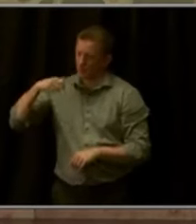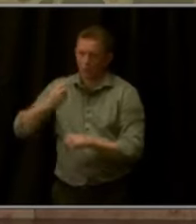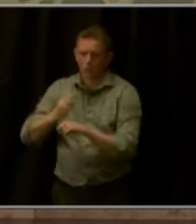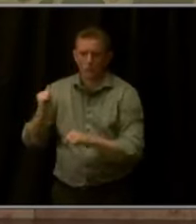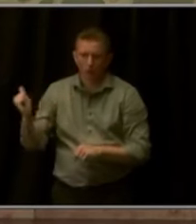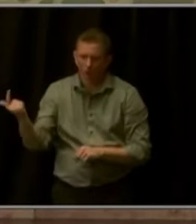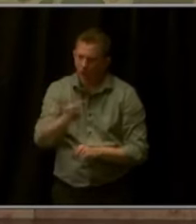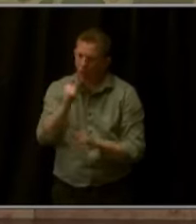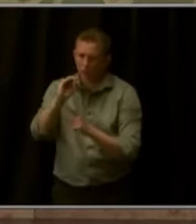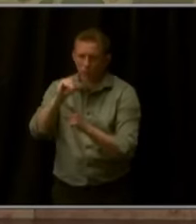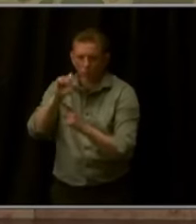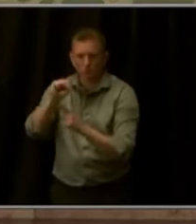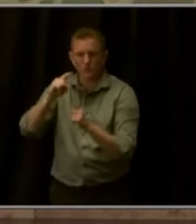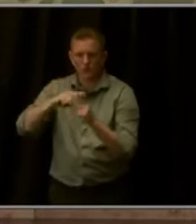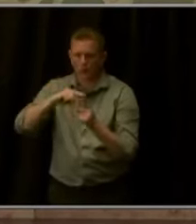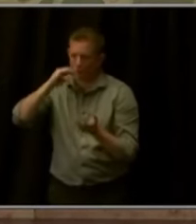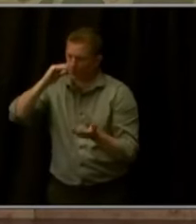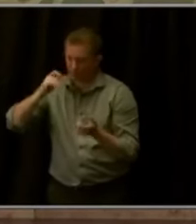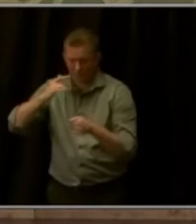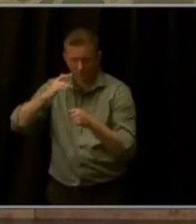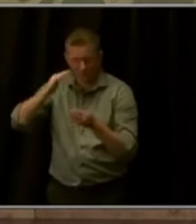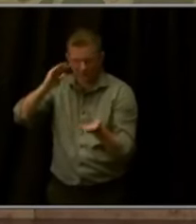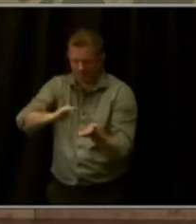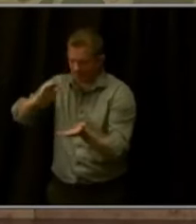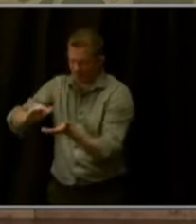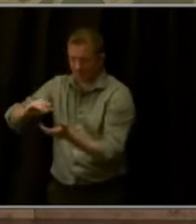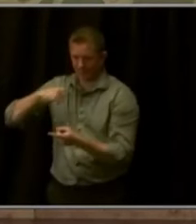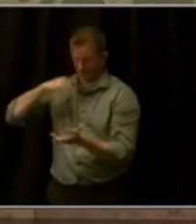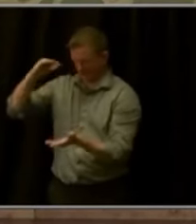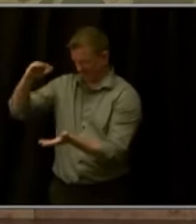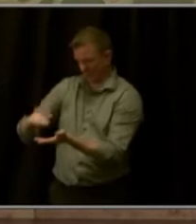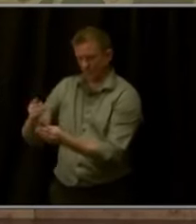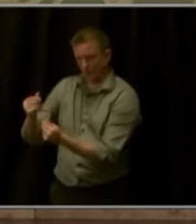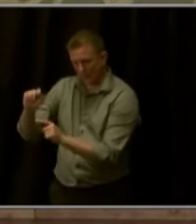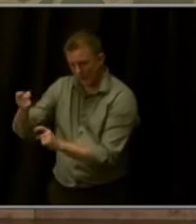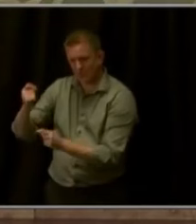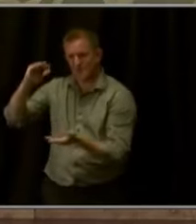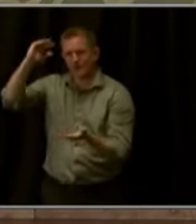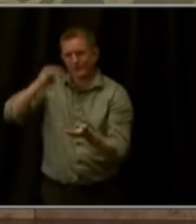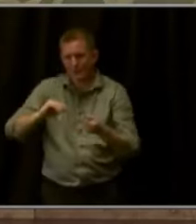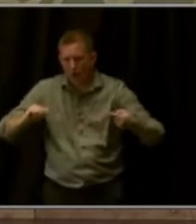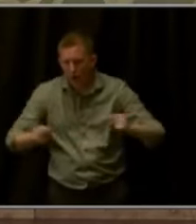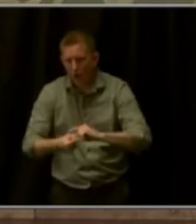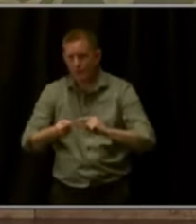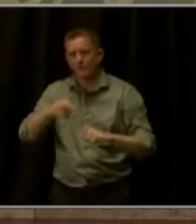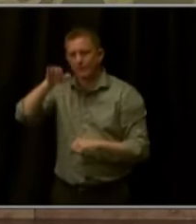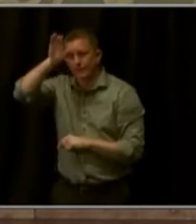while minimizing any harm to local services like fire protection in school districts.